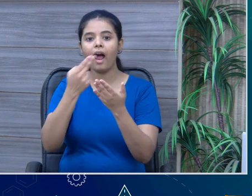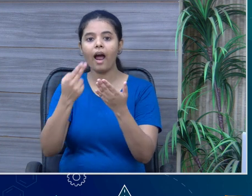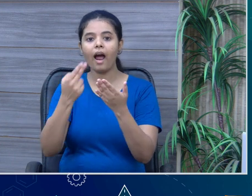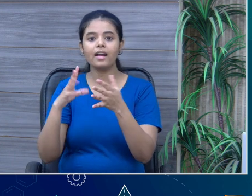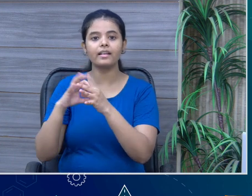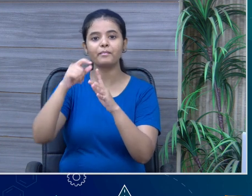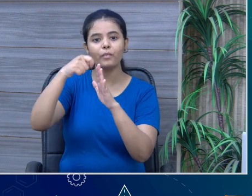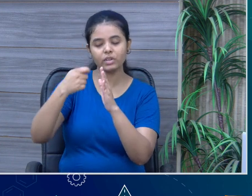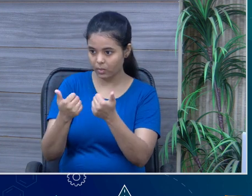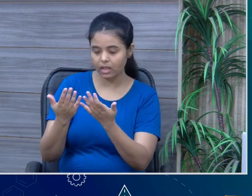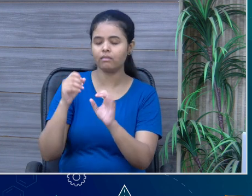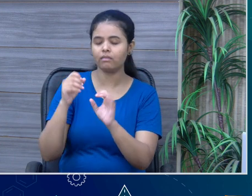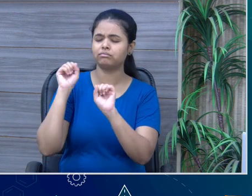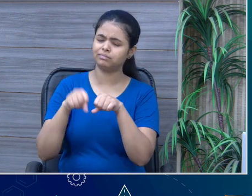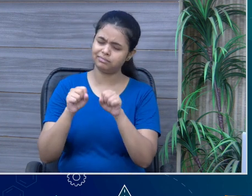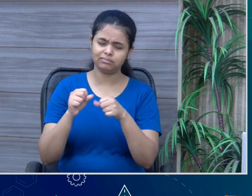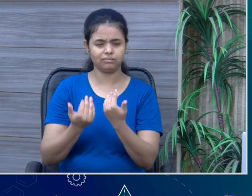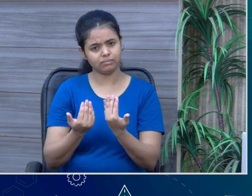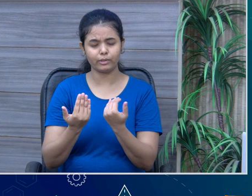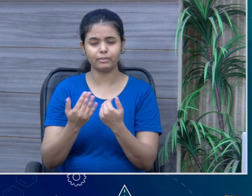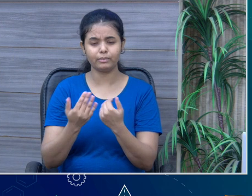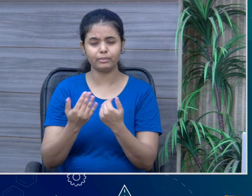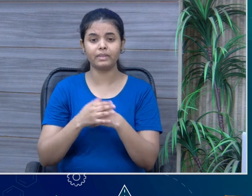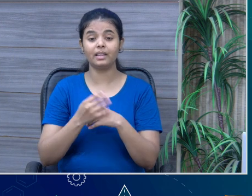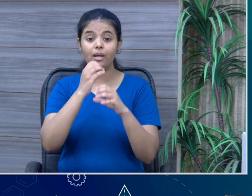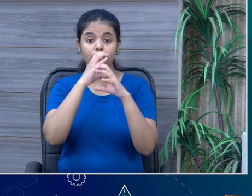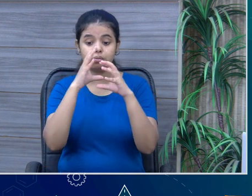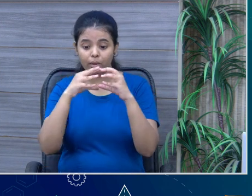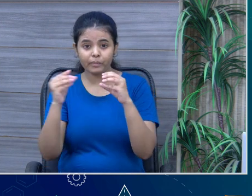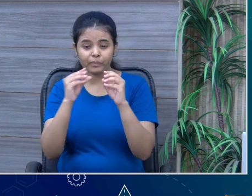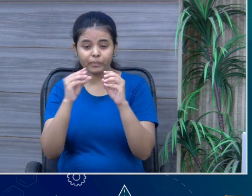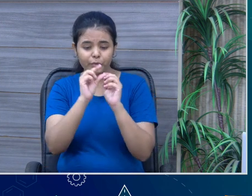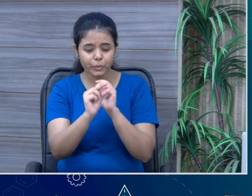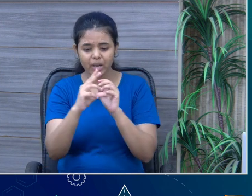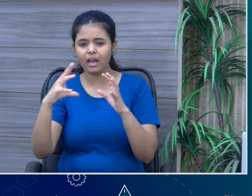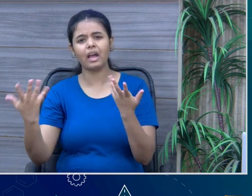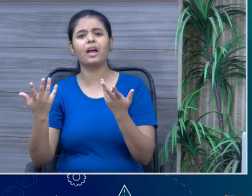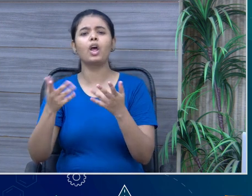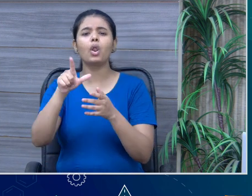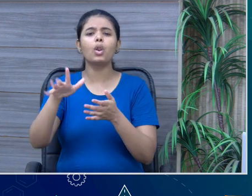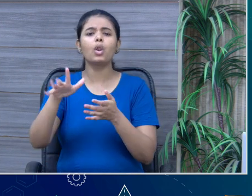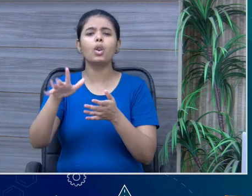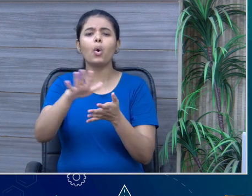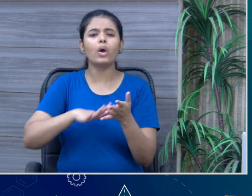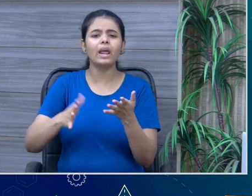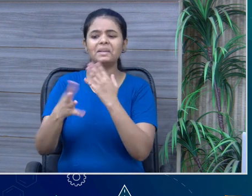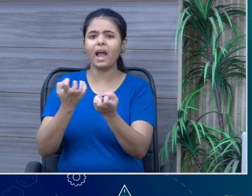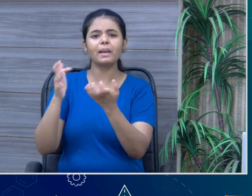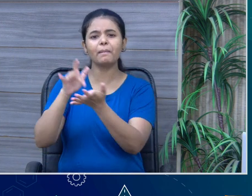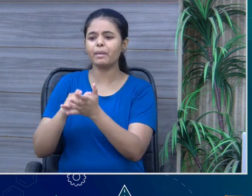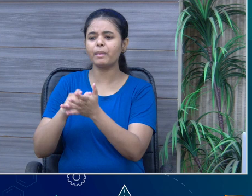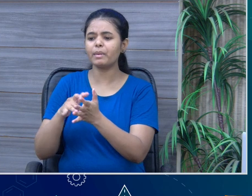Yes, definitely. is also used nowadays. These shells are available in the local markets also. It is transported